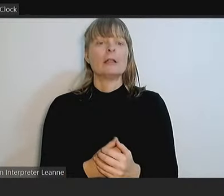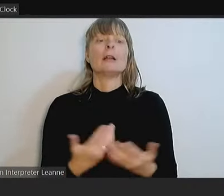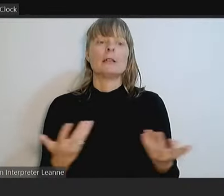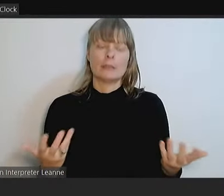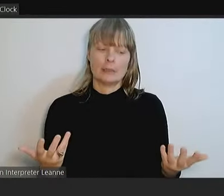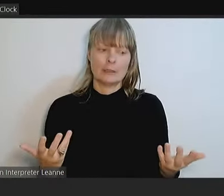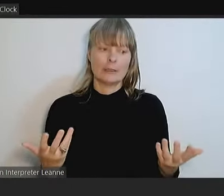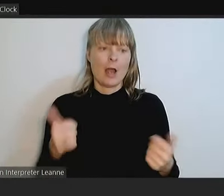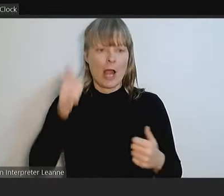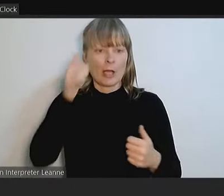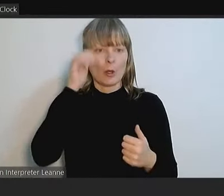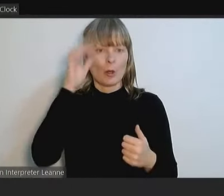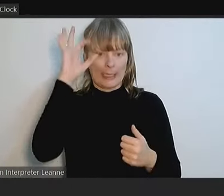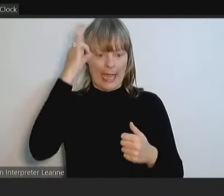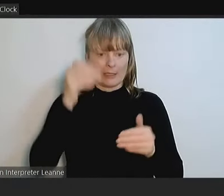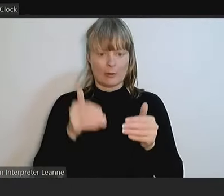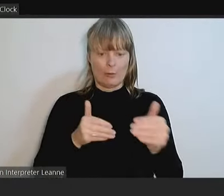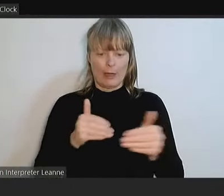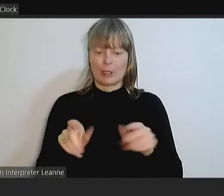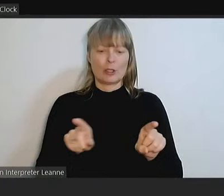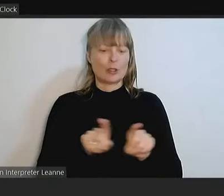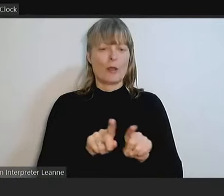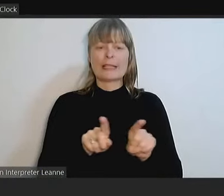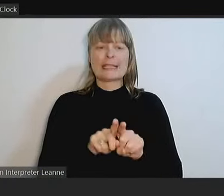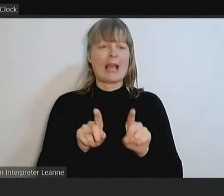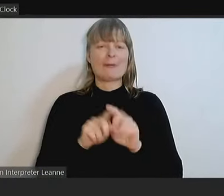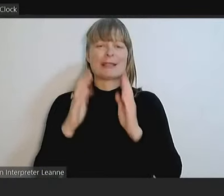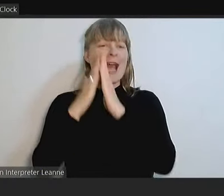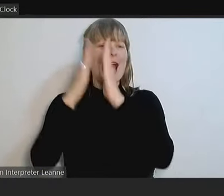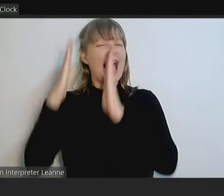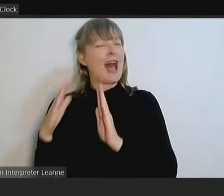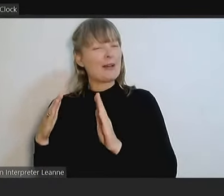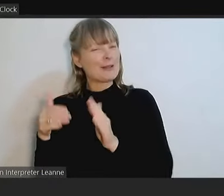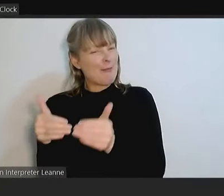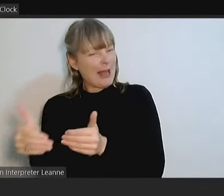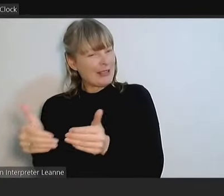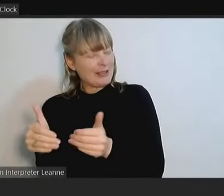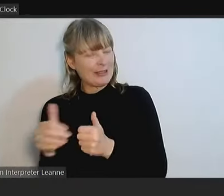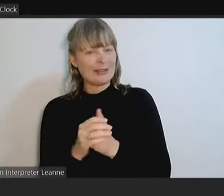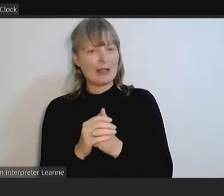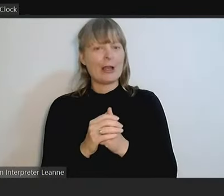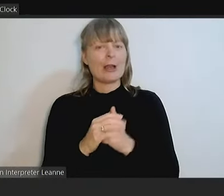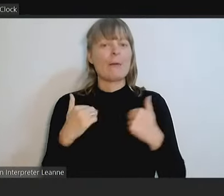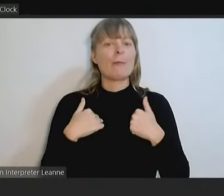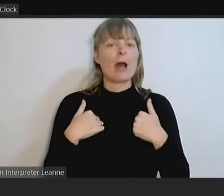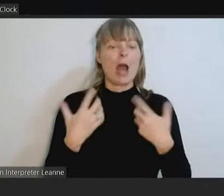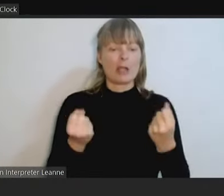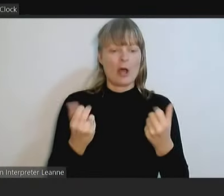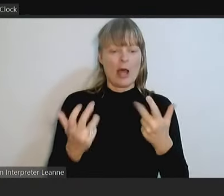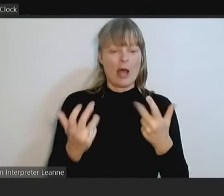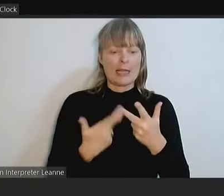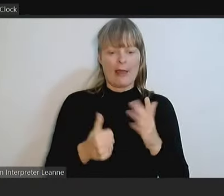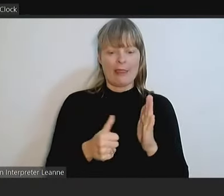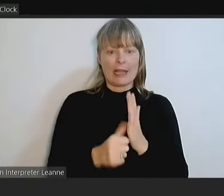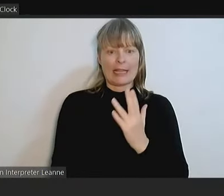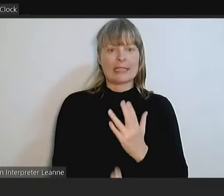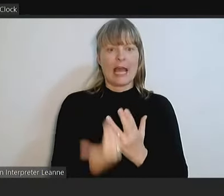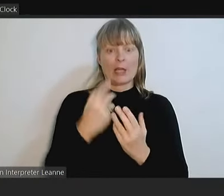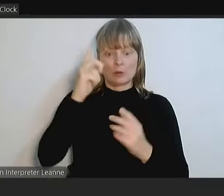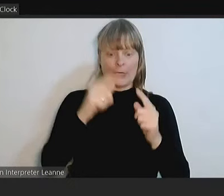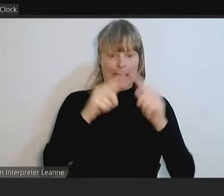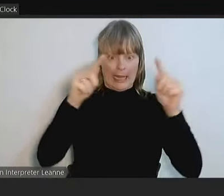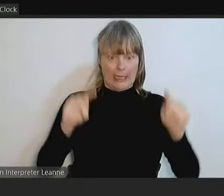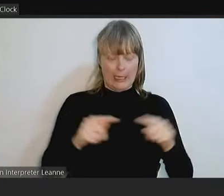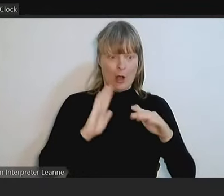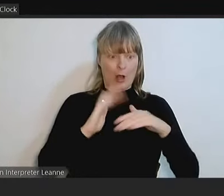a council budget isn't the same as a household budget but I did get another letter in the mail today about an interest rate rise for my mortgage and I know